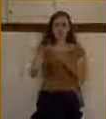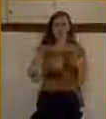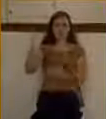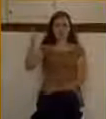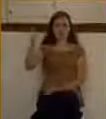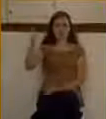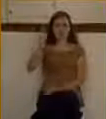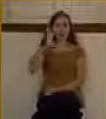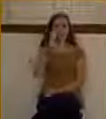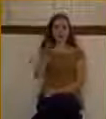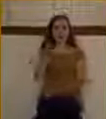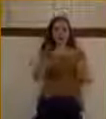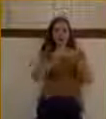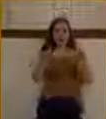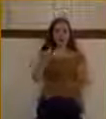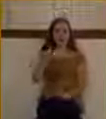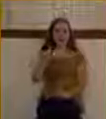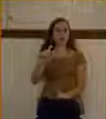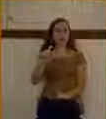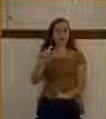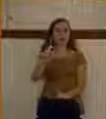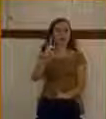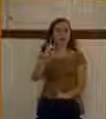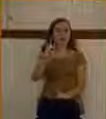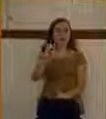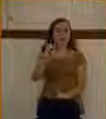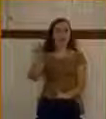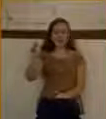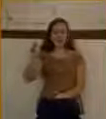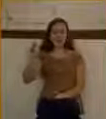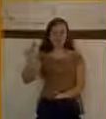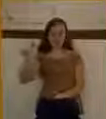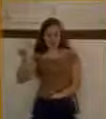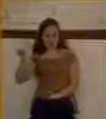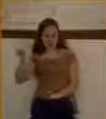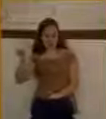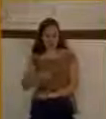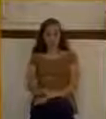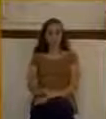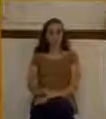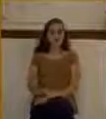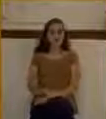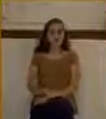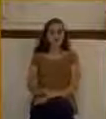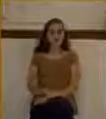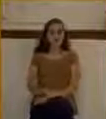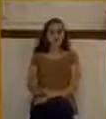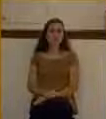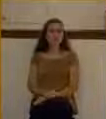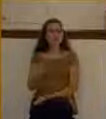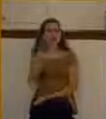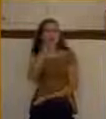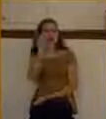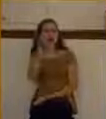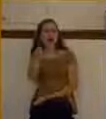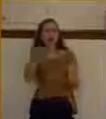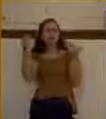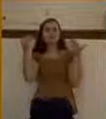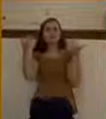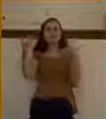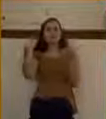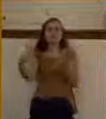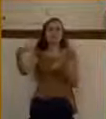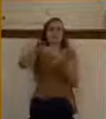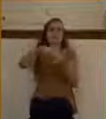46 down to verse 52 today from Mark chapter 10. And I'm going to ask you if you will stand for the reading of